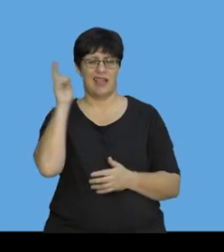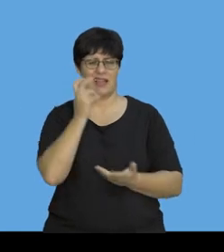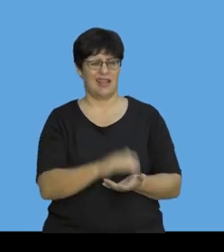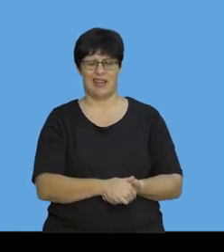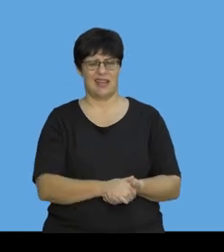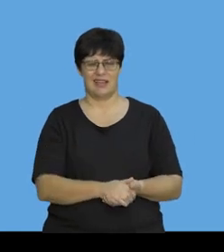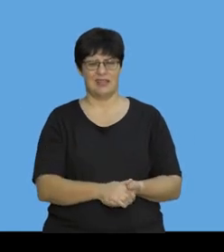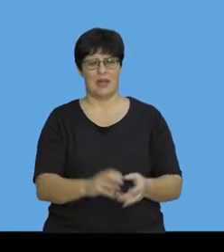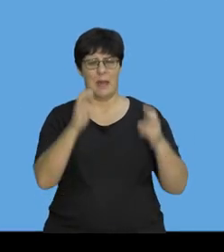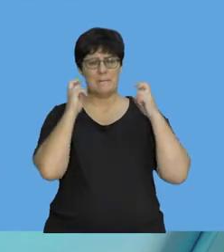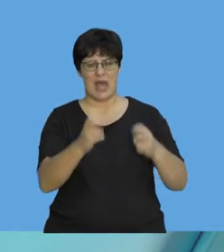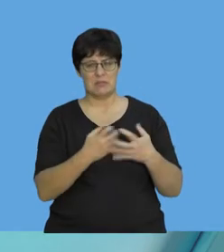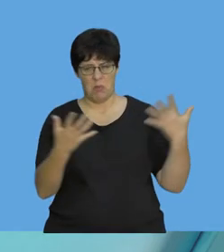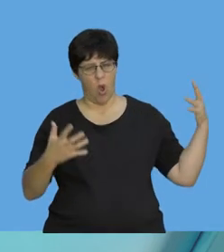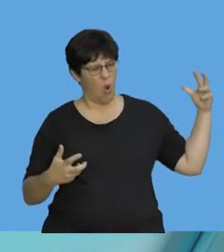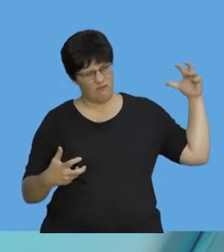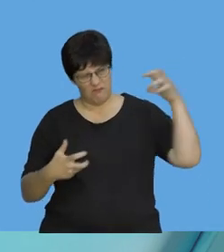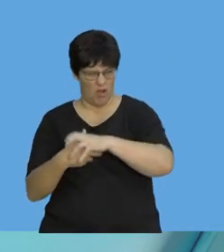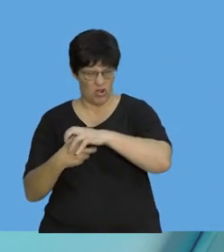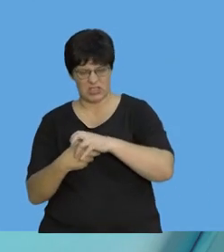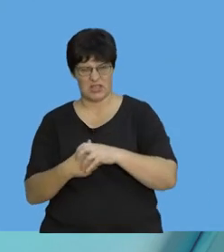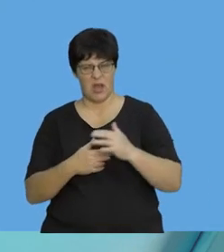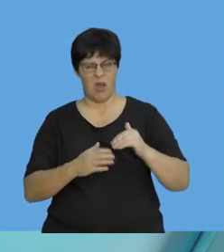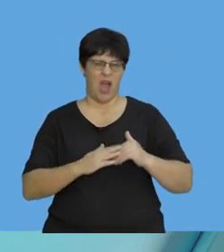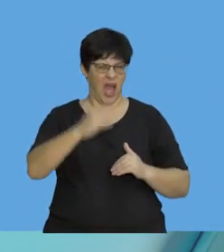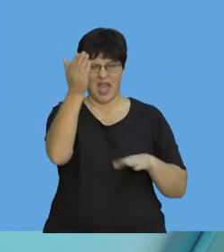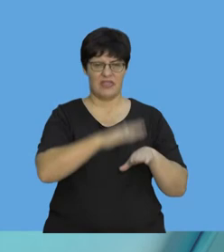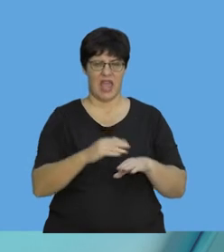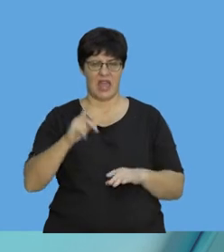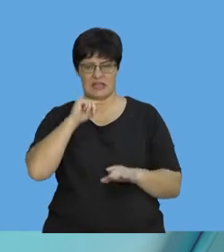I can all hear you going, the bus exerts a bigger force on the insect.